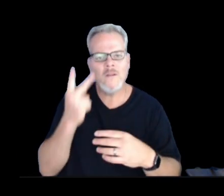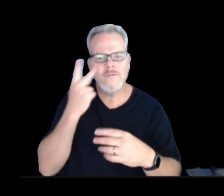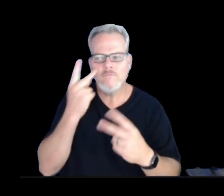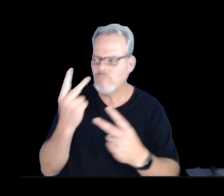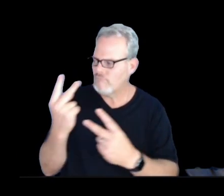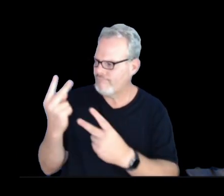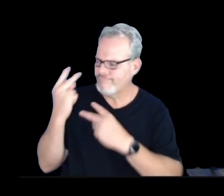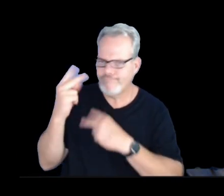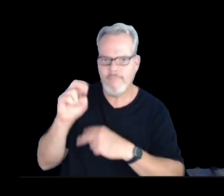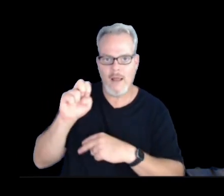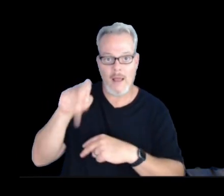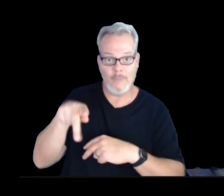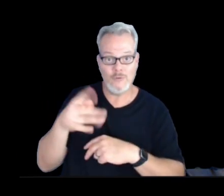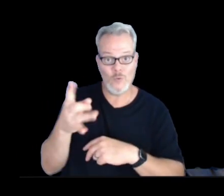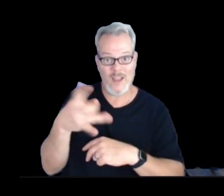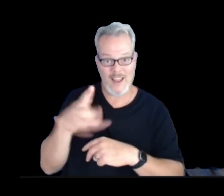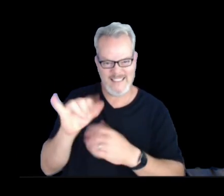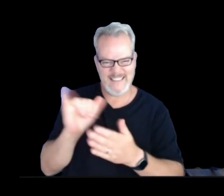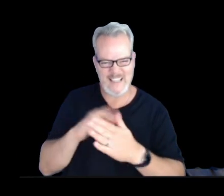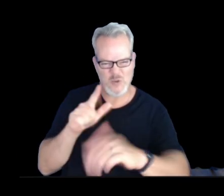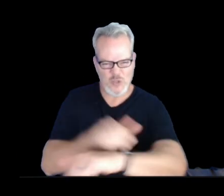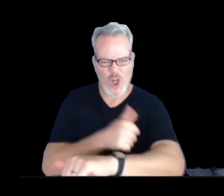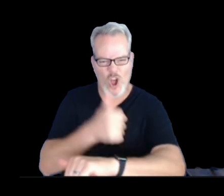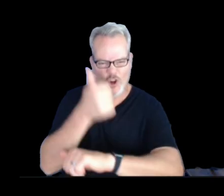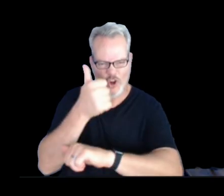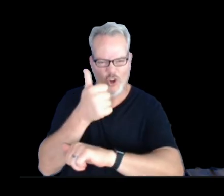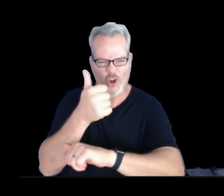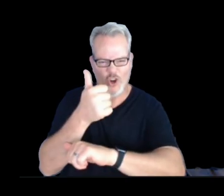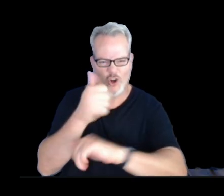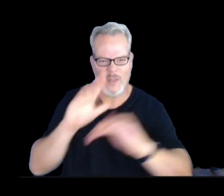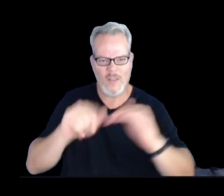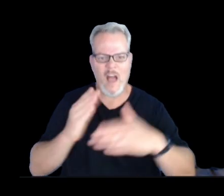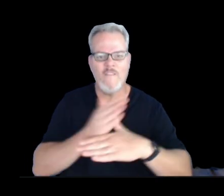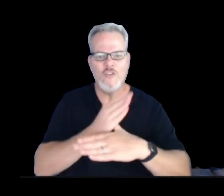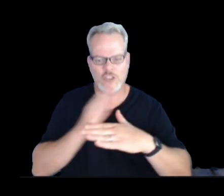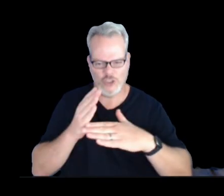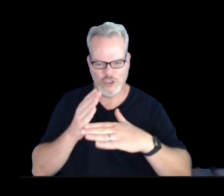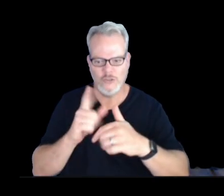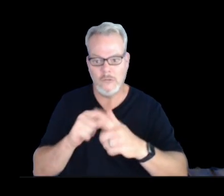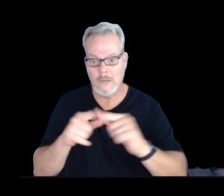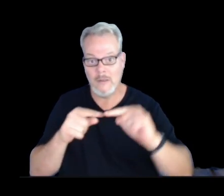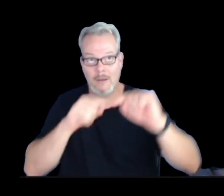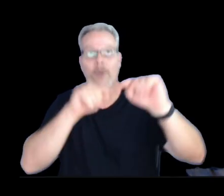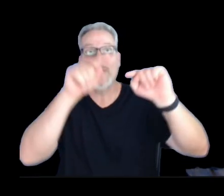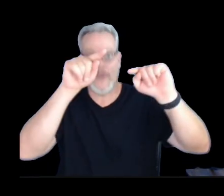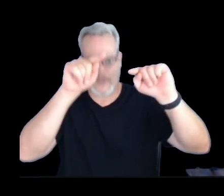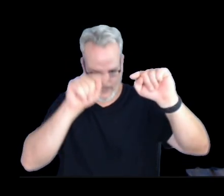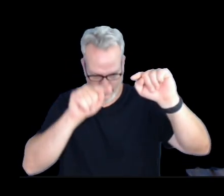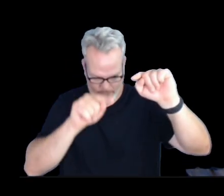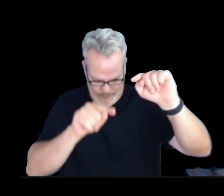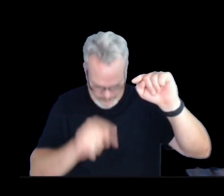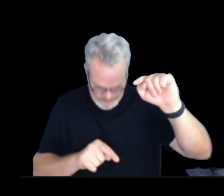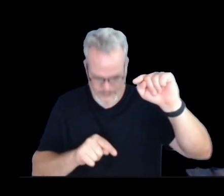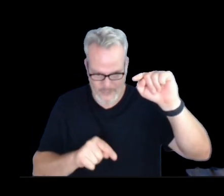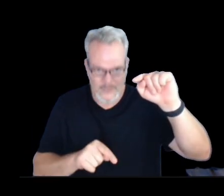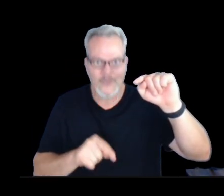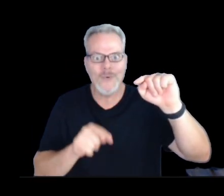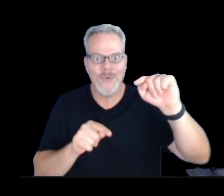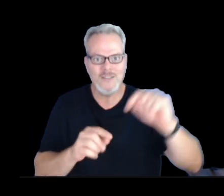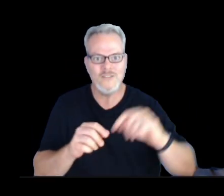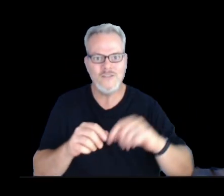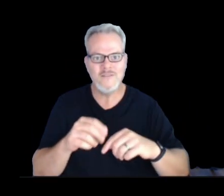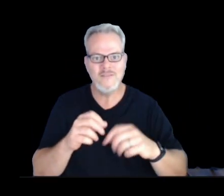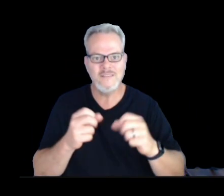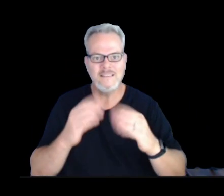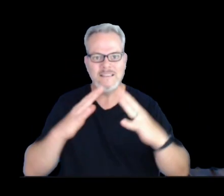was longer than average, and we had a longer than average duration and drop in the